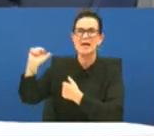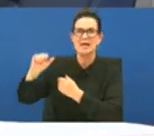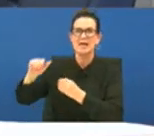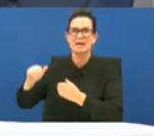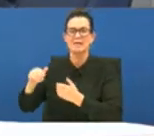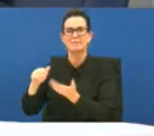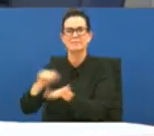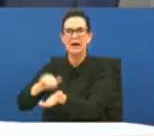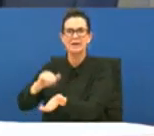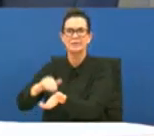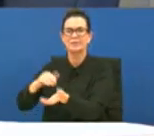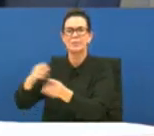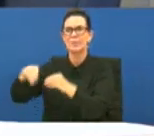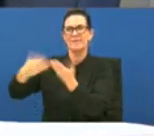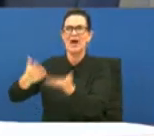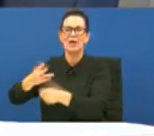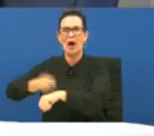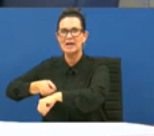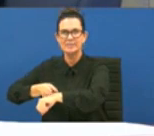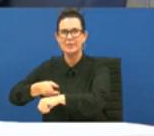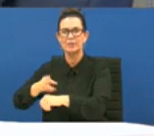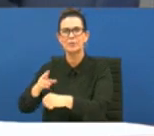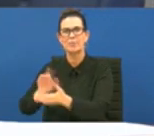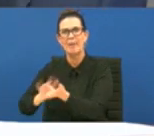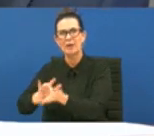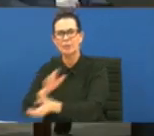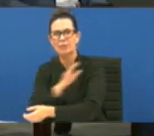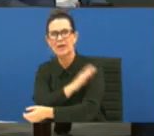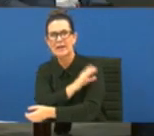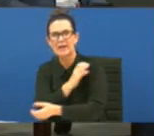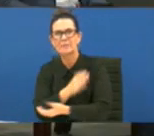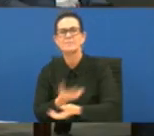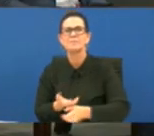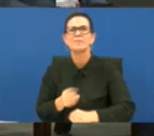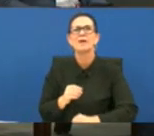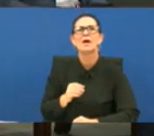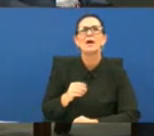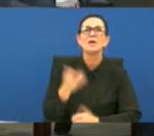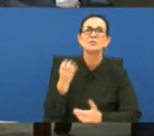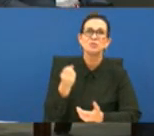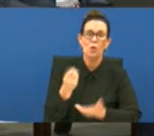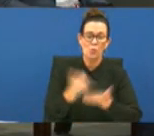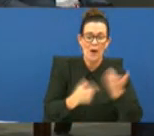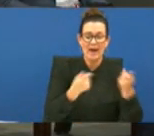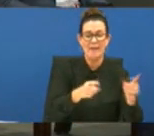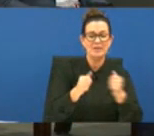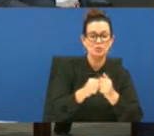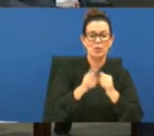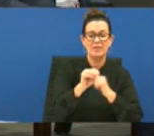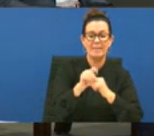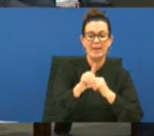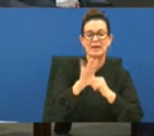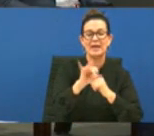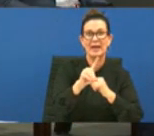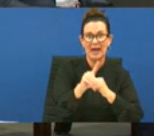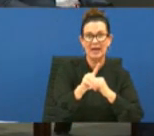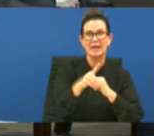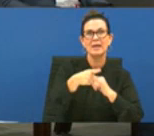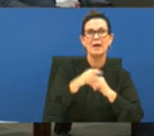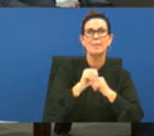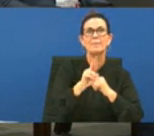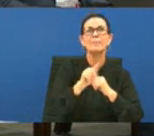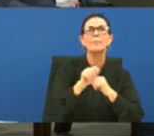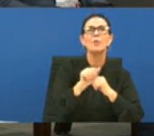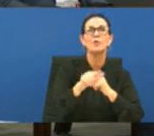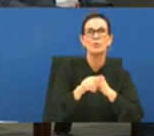inability to to access it so what happens with the medicaid portal is you have to do